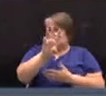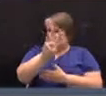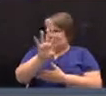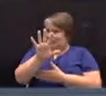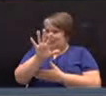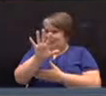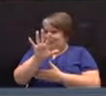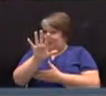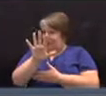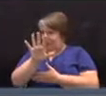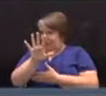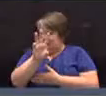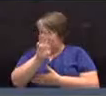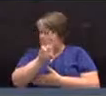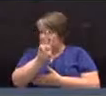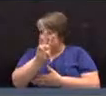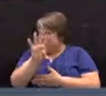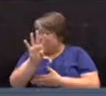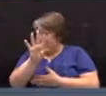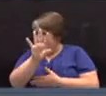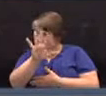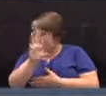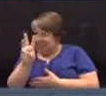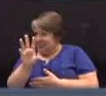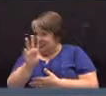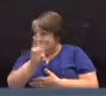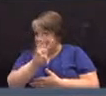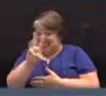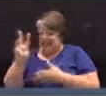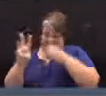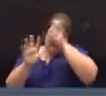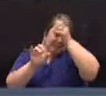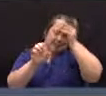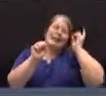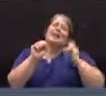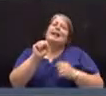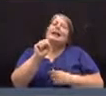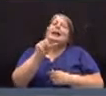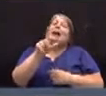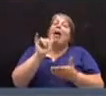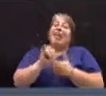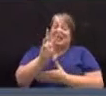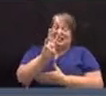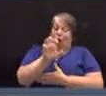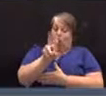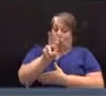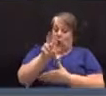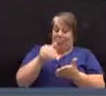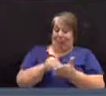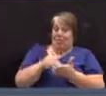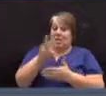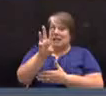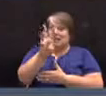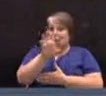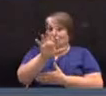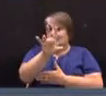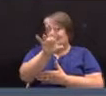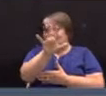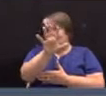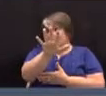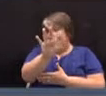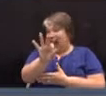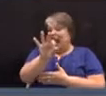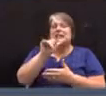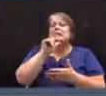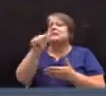is that that $602,759 is